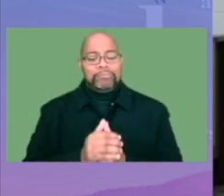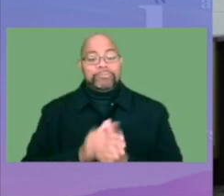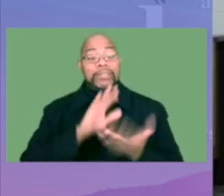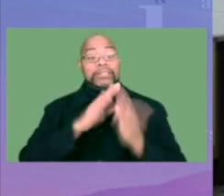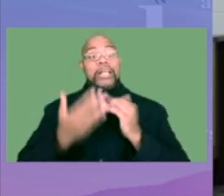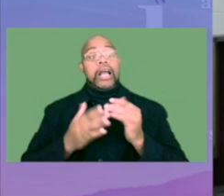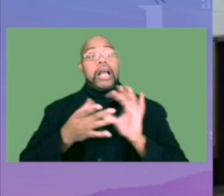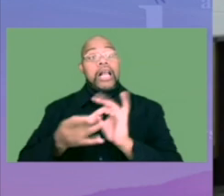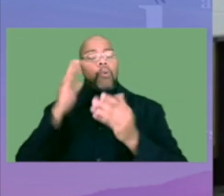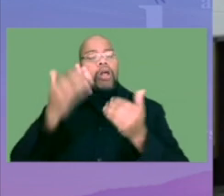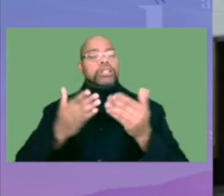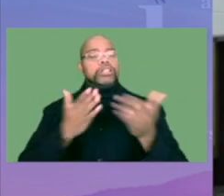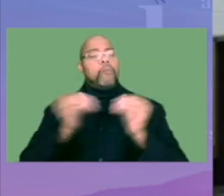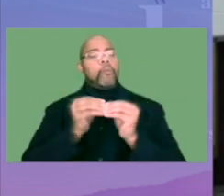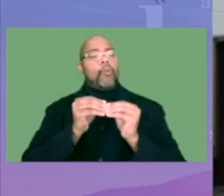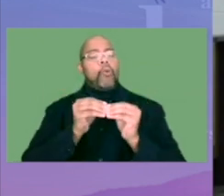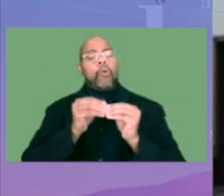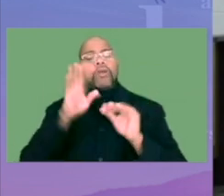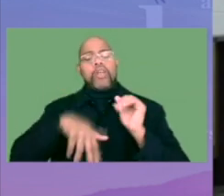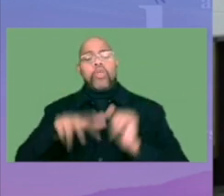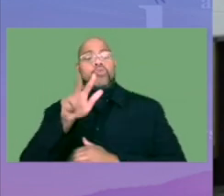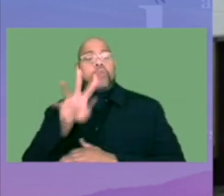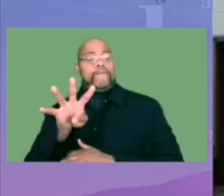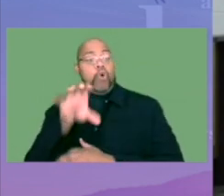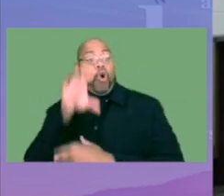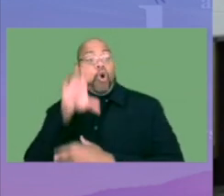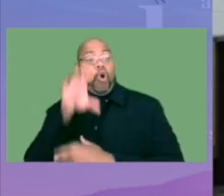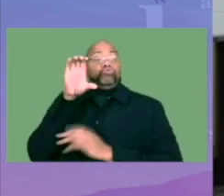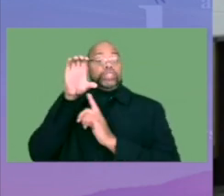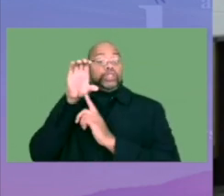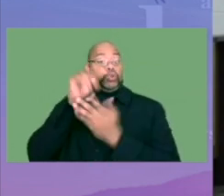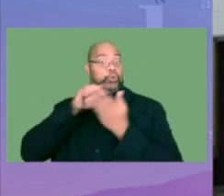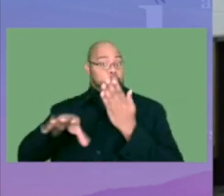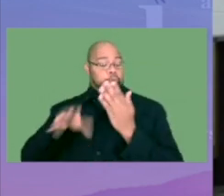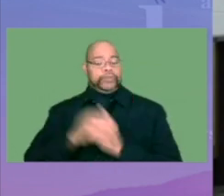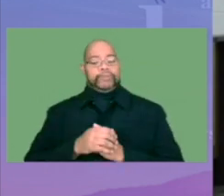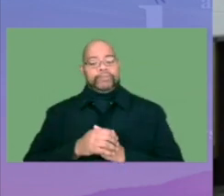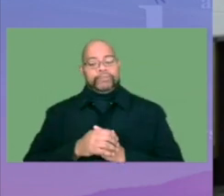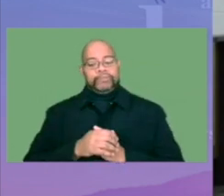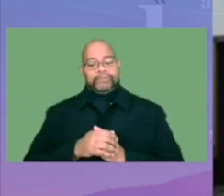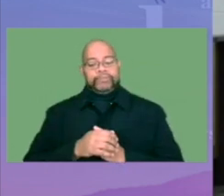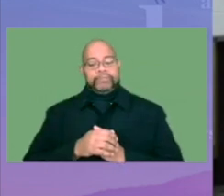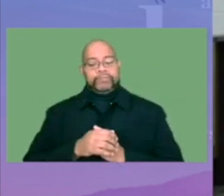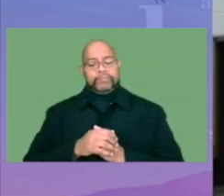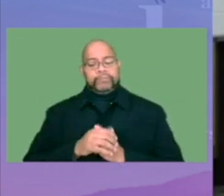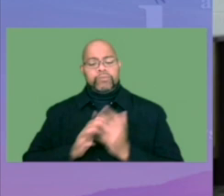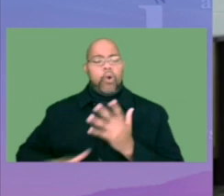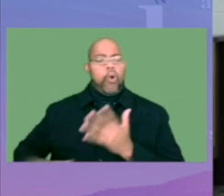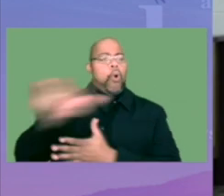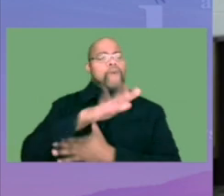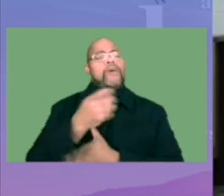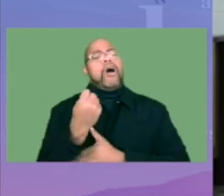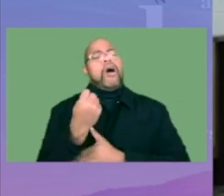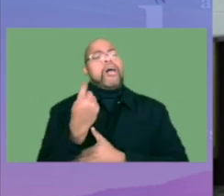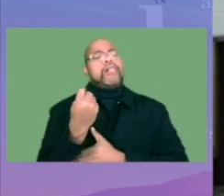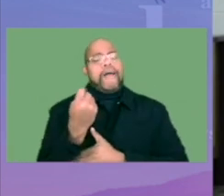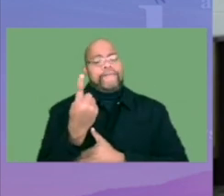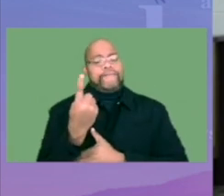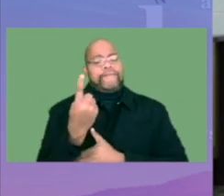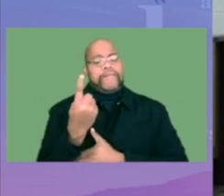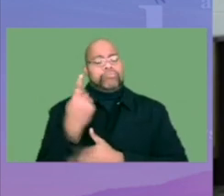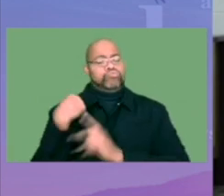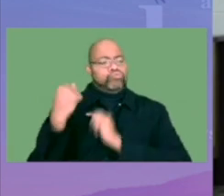CityConnects will serve more than 3,400 students across